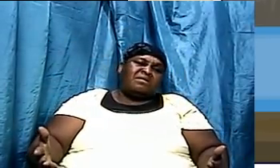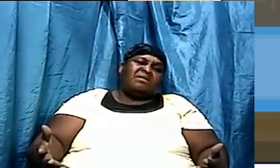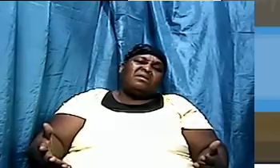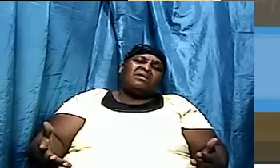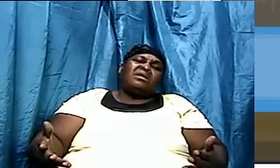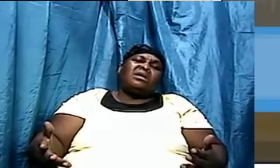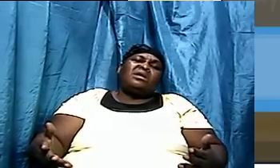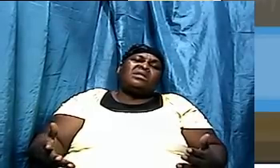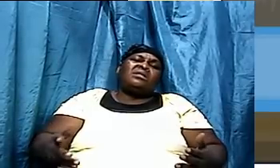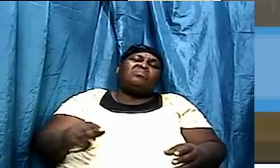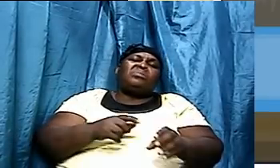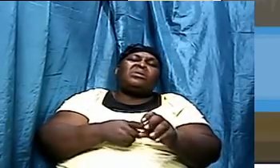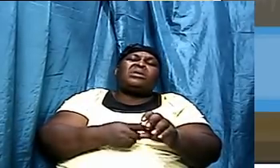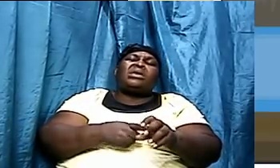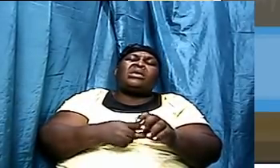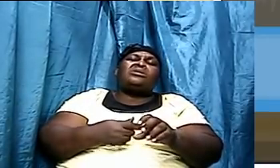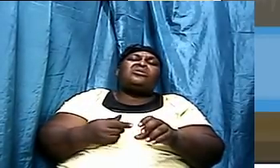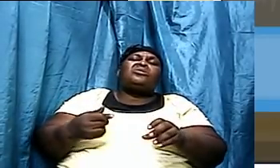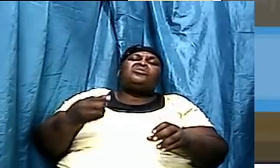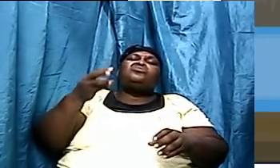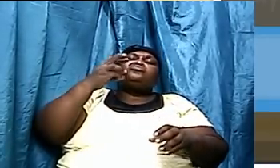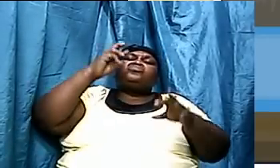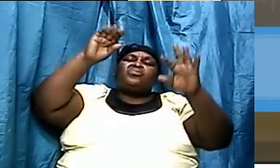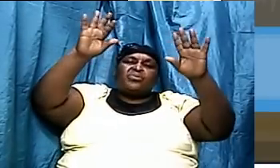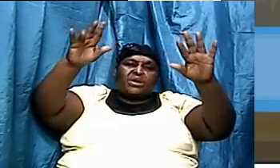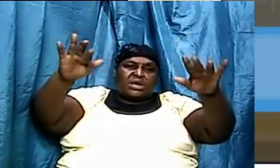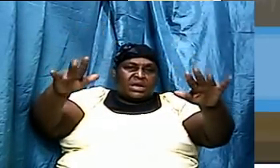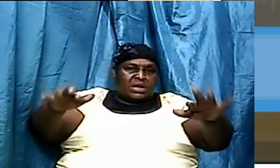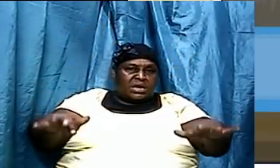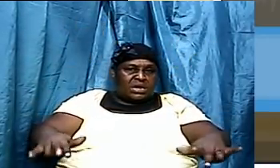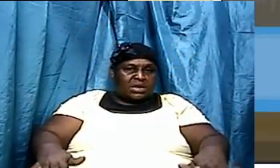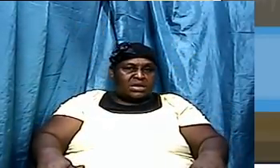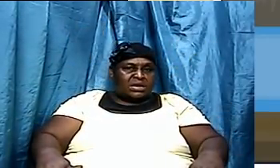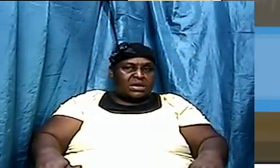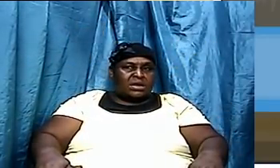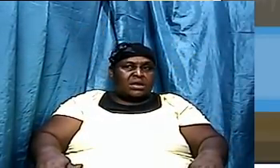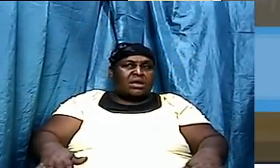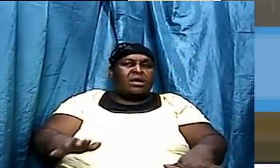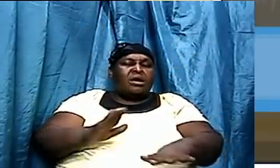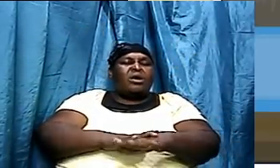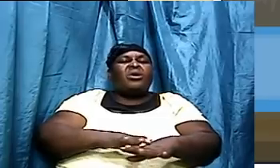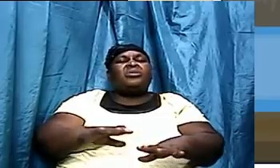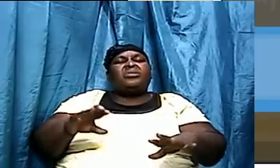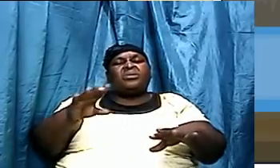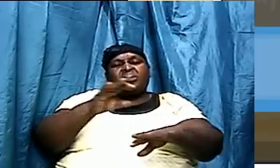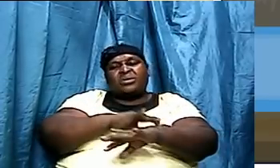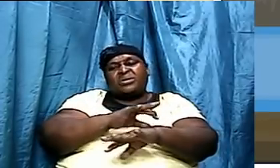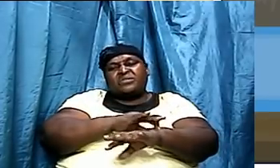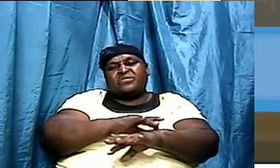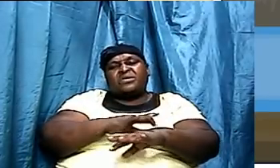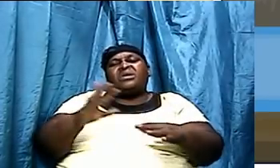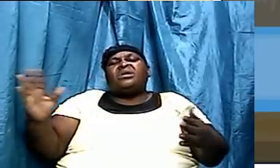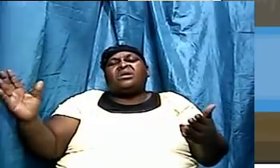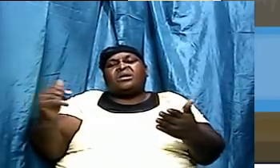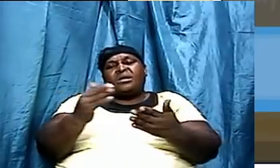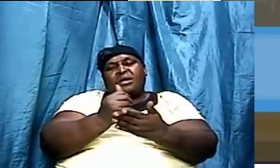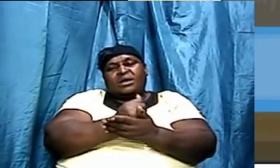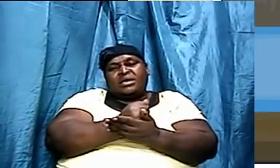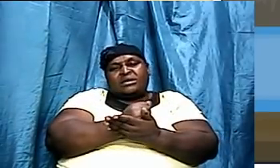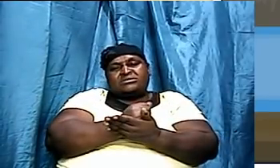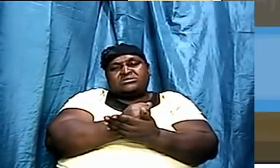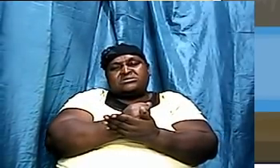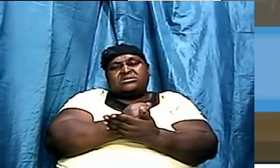precipitation and it comes back to the earth and it's collected so you have water that is on the earth and we can see water